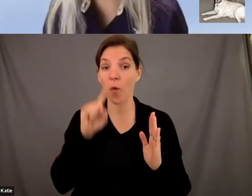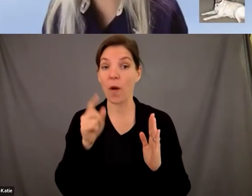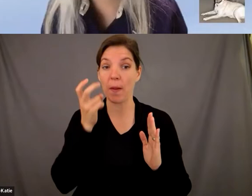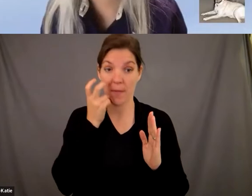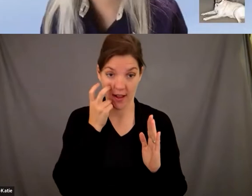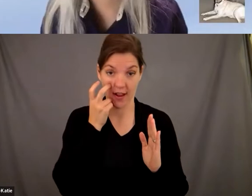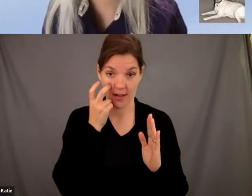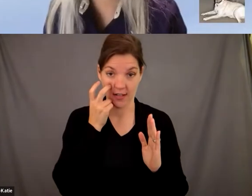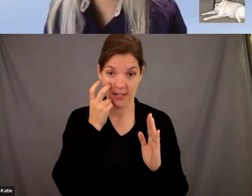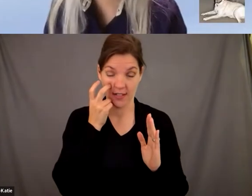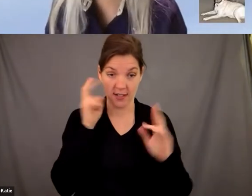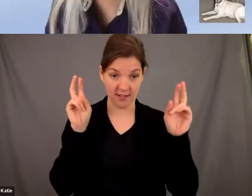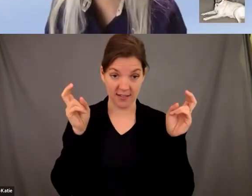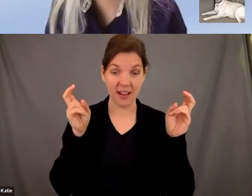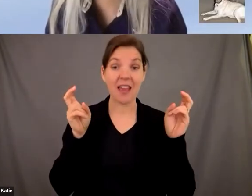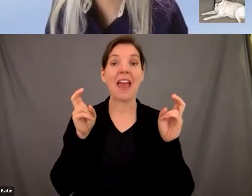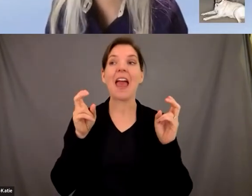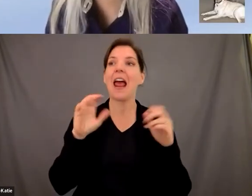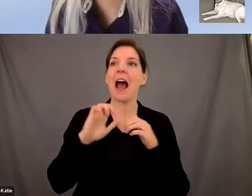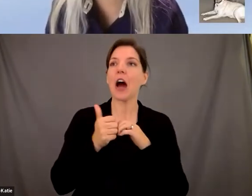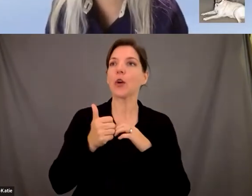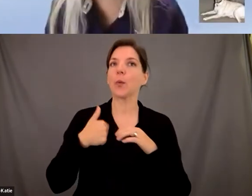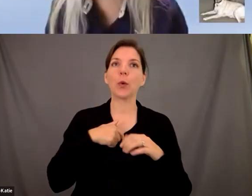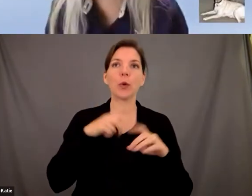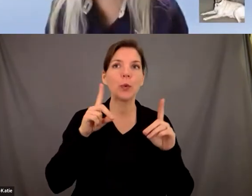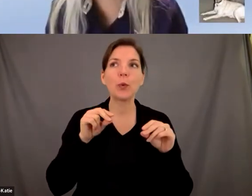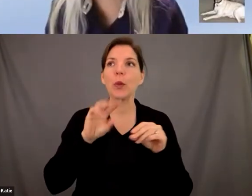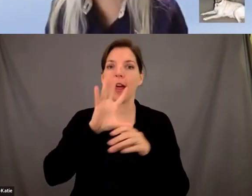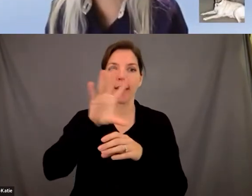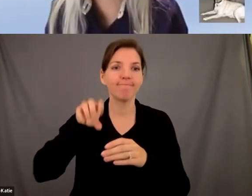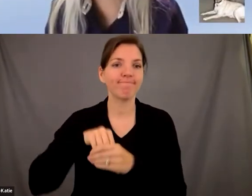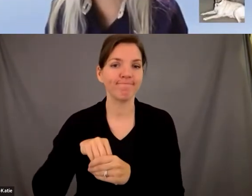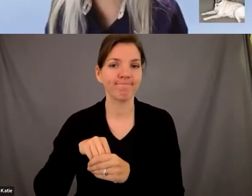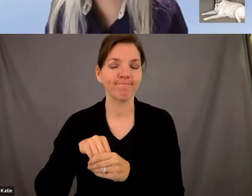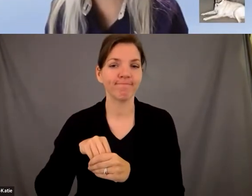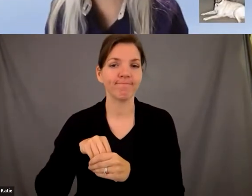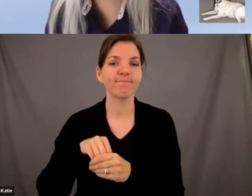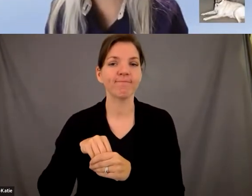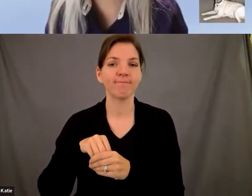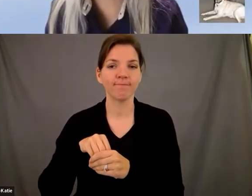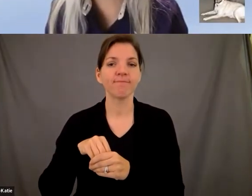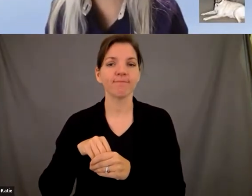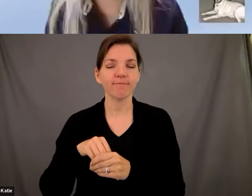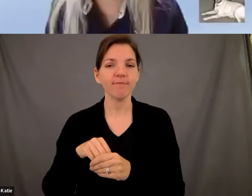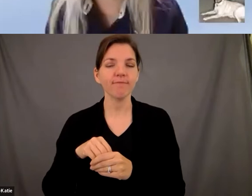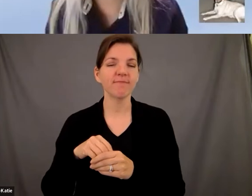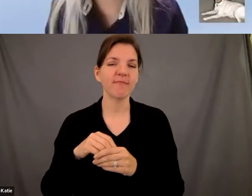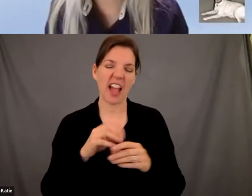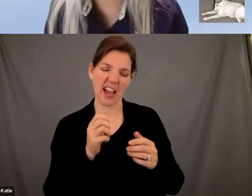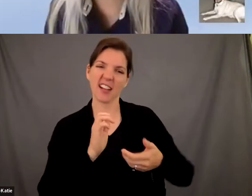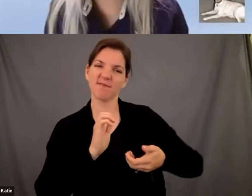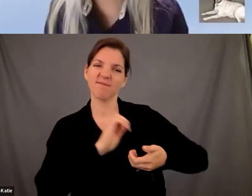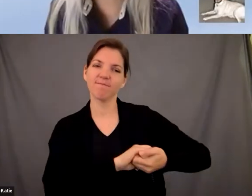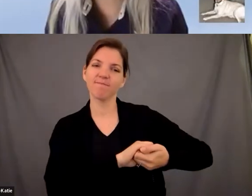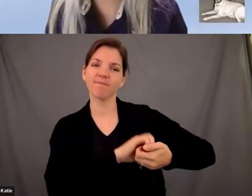really just that cultural space inclusivity um by working as i work with different businesses a lot